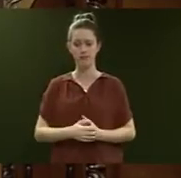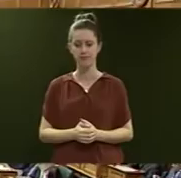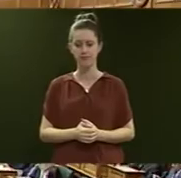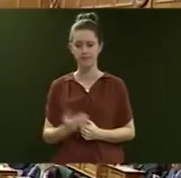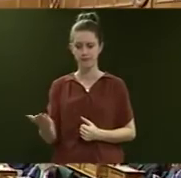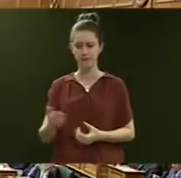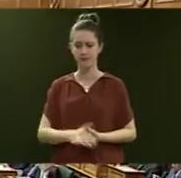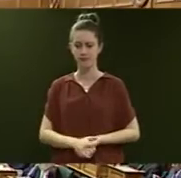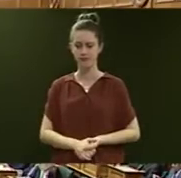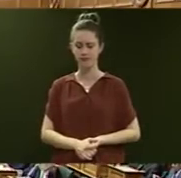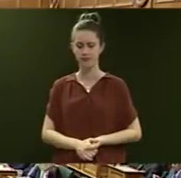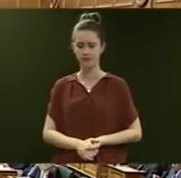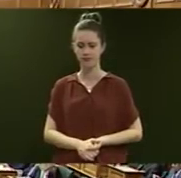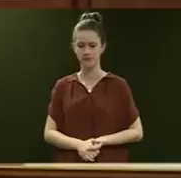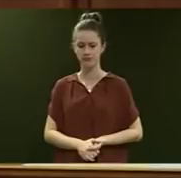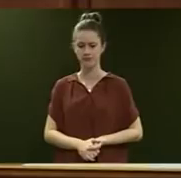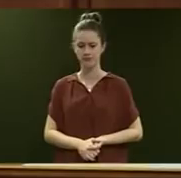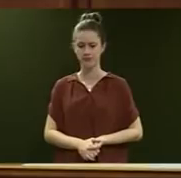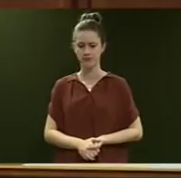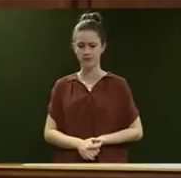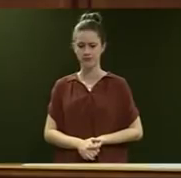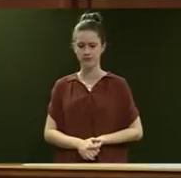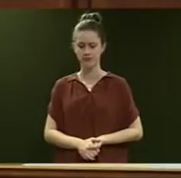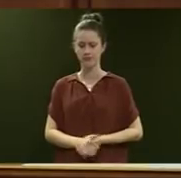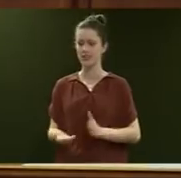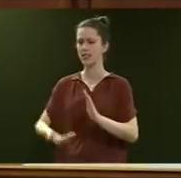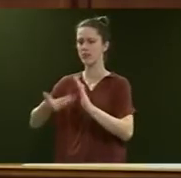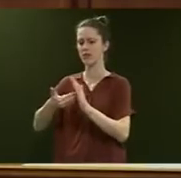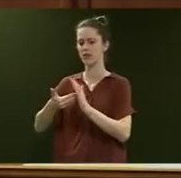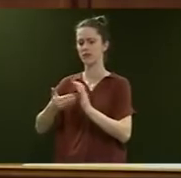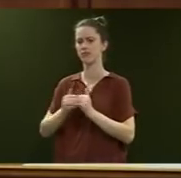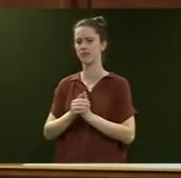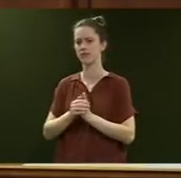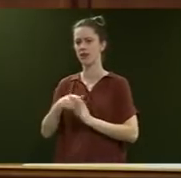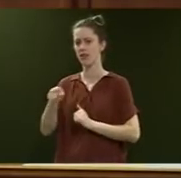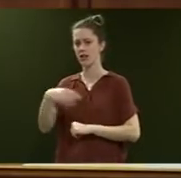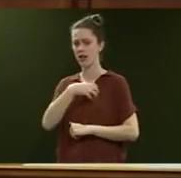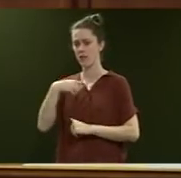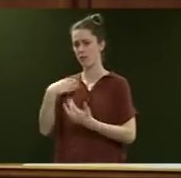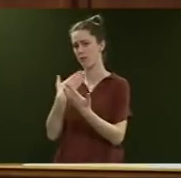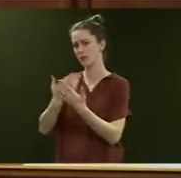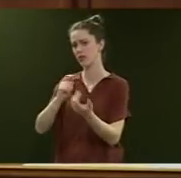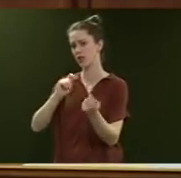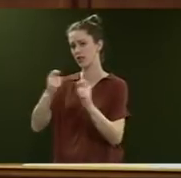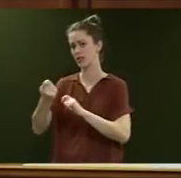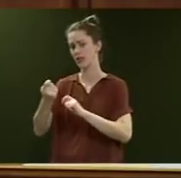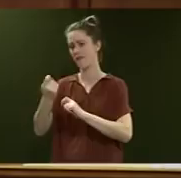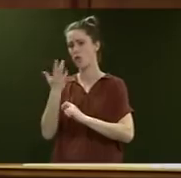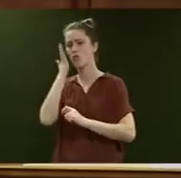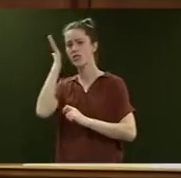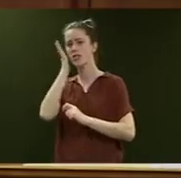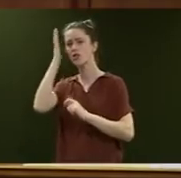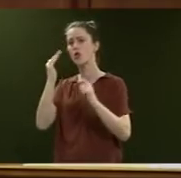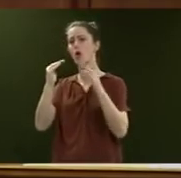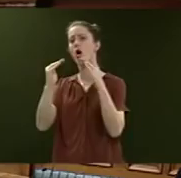Eagle. Thank you, Mr Speaker. South London, what changes is the government proposing to how the residential property market